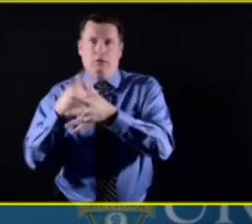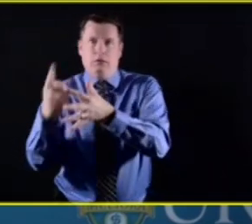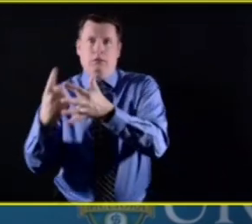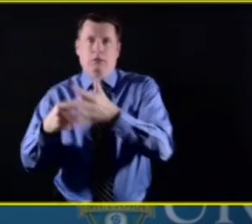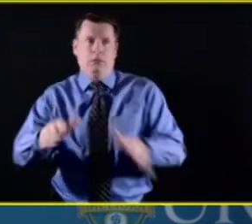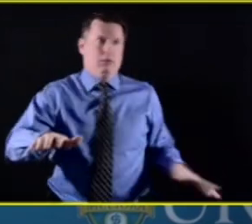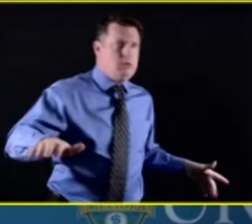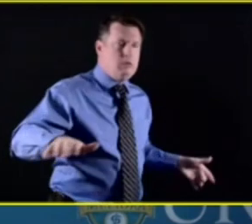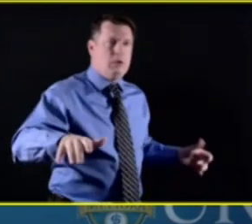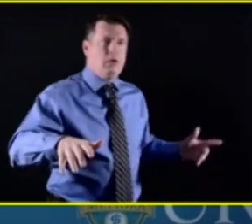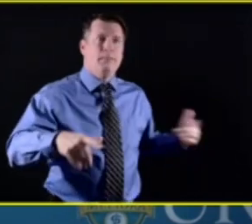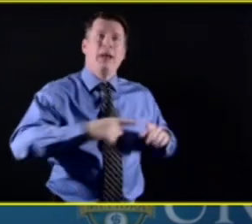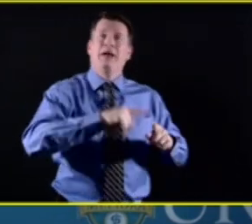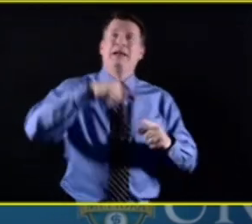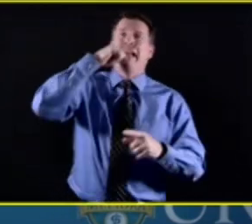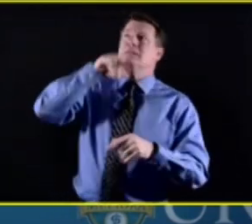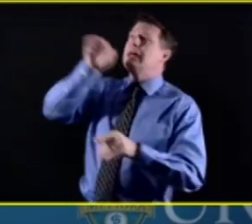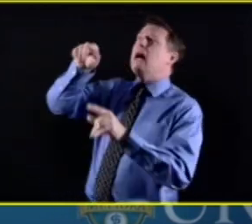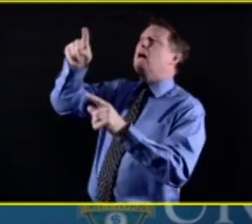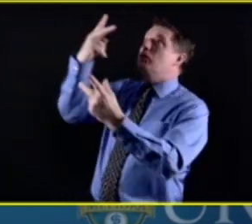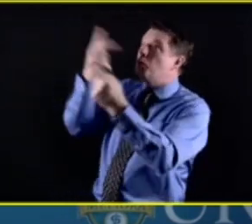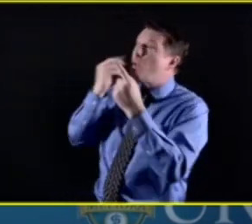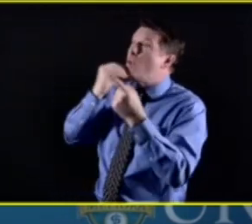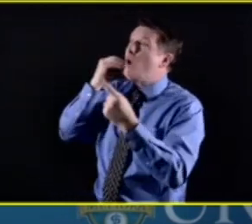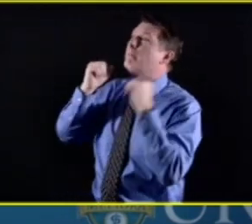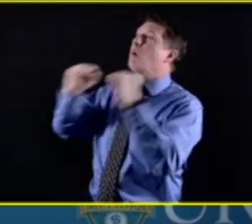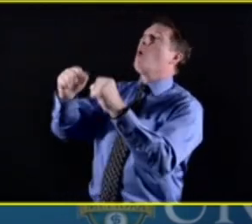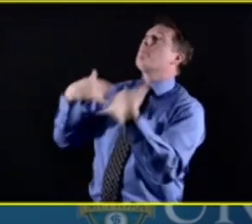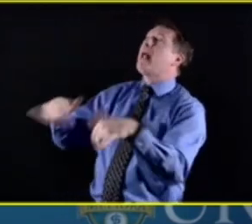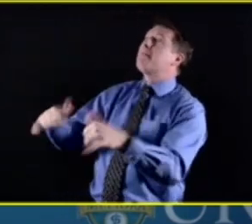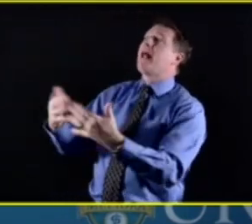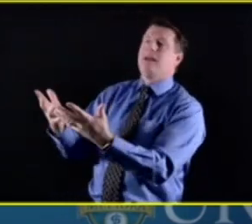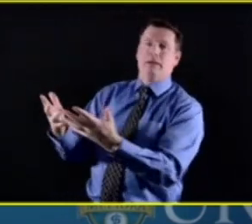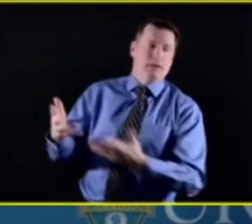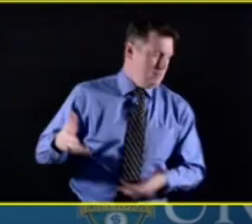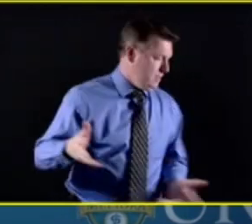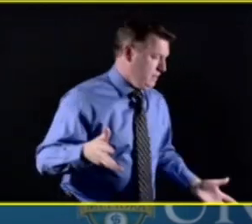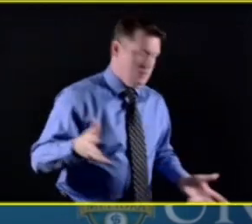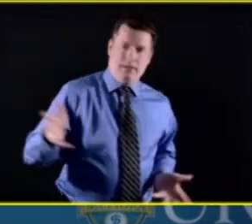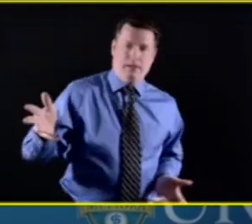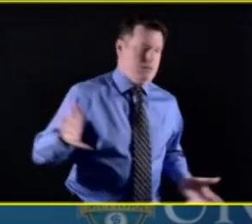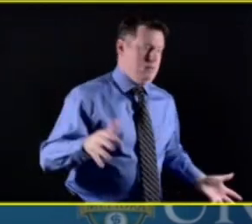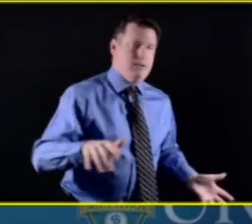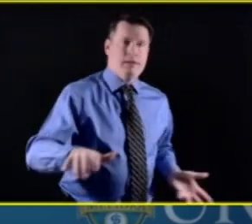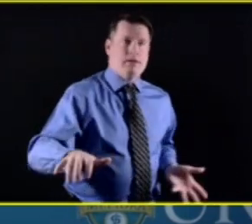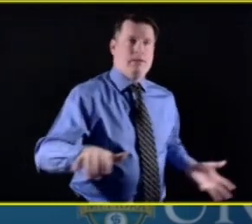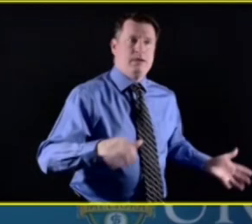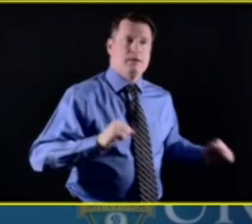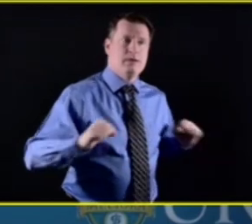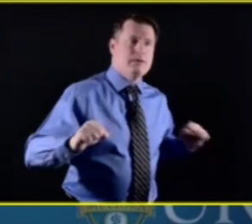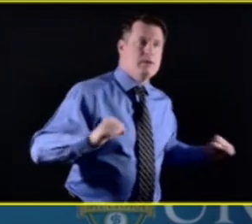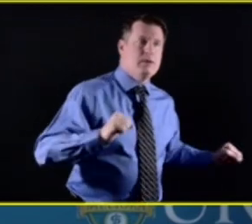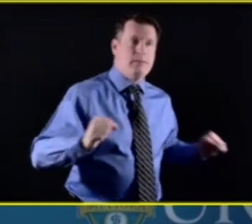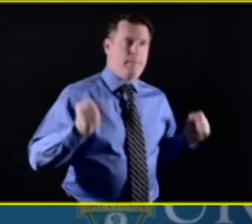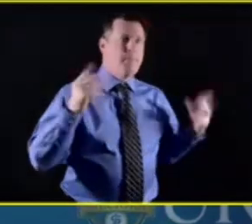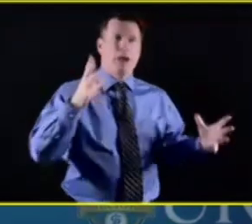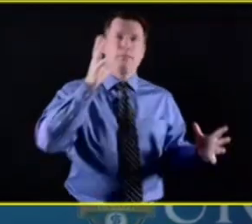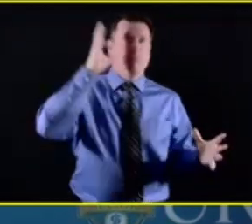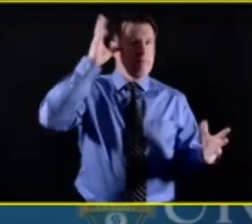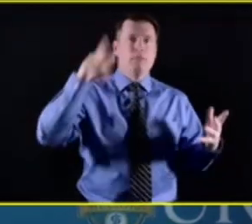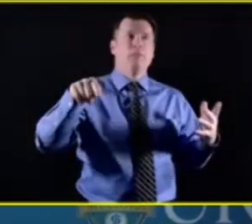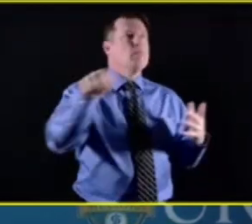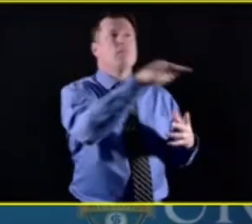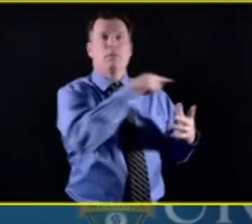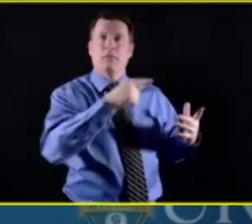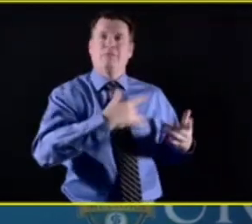to play, but she's like, now I got to work. And it's making mom feel really guilty. They're feeling really spread really thin because they're trying to